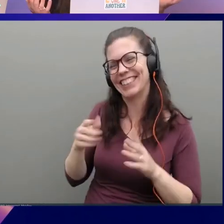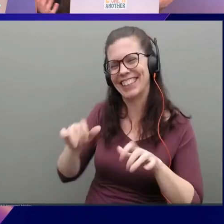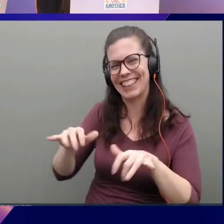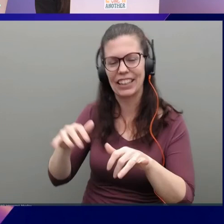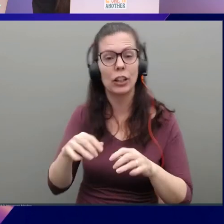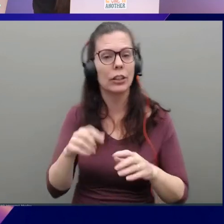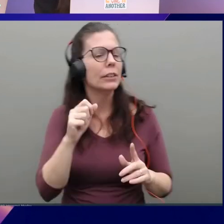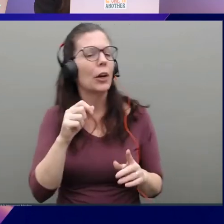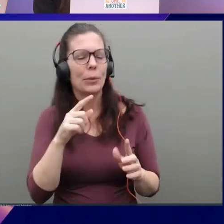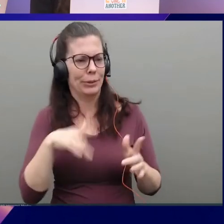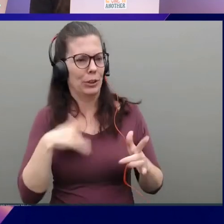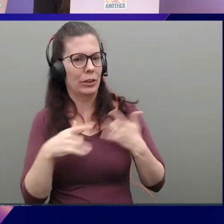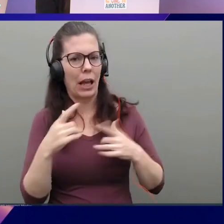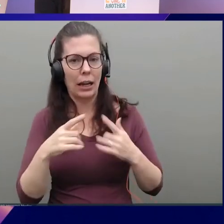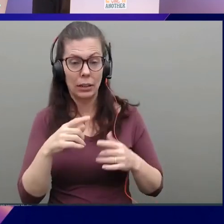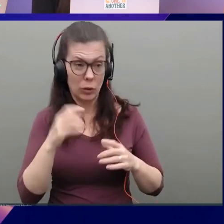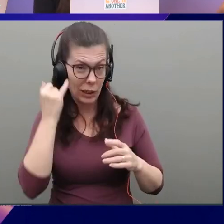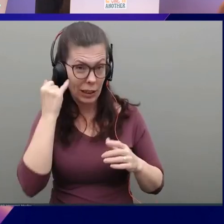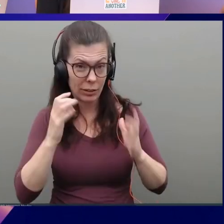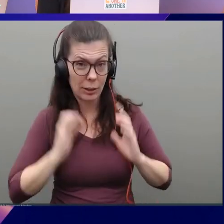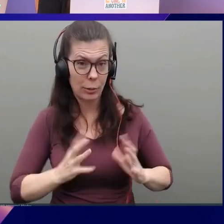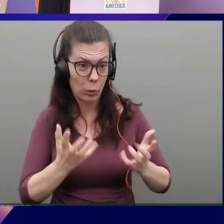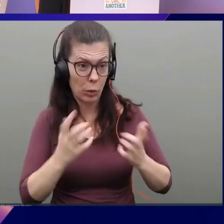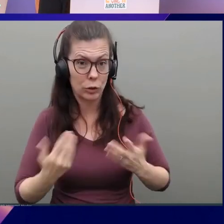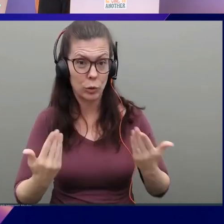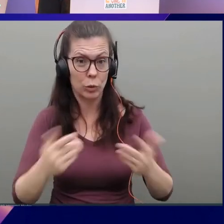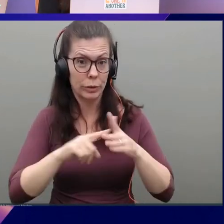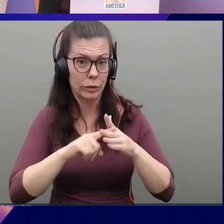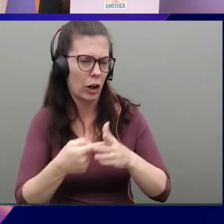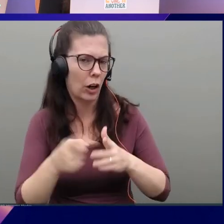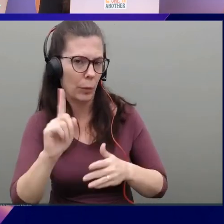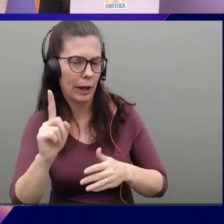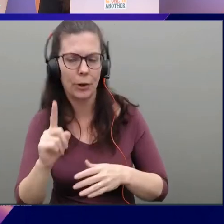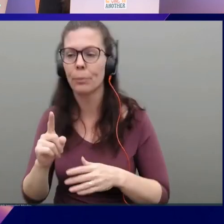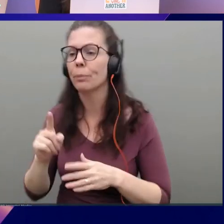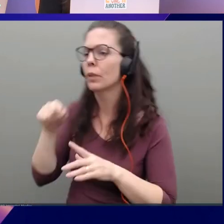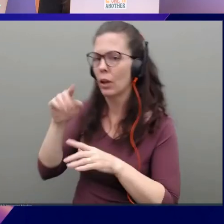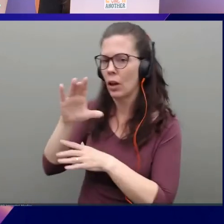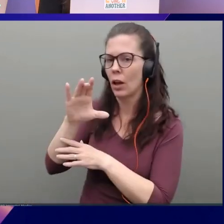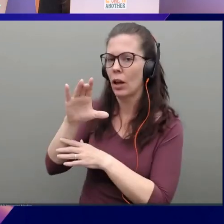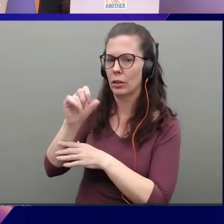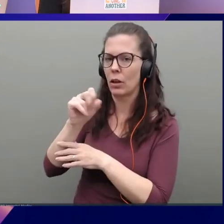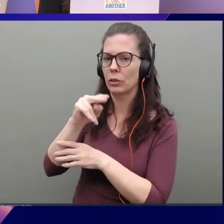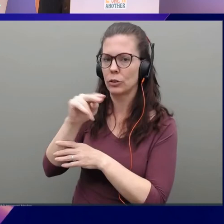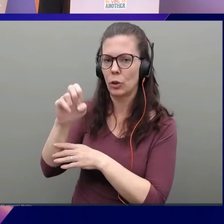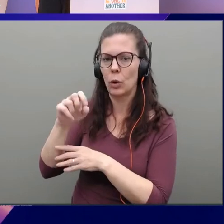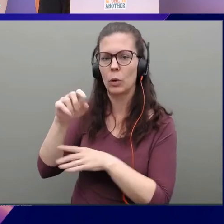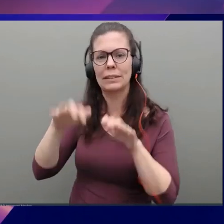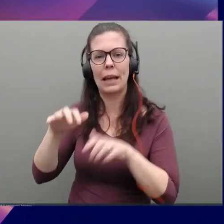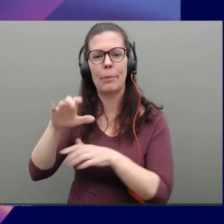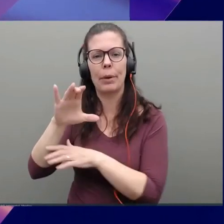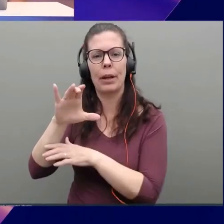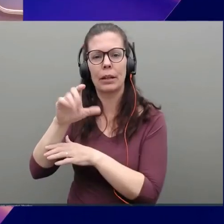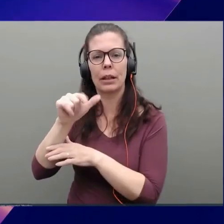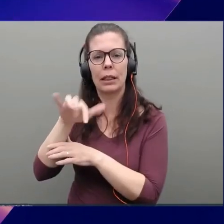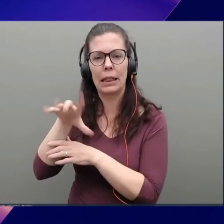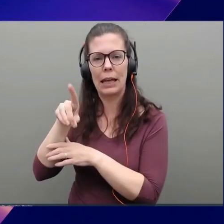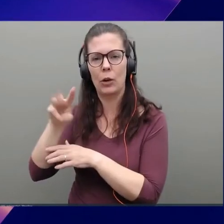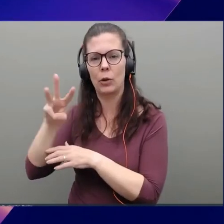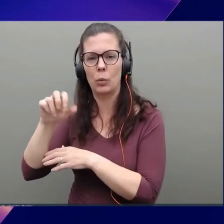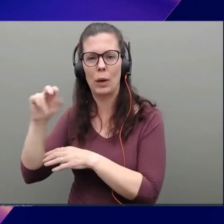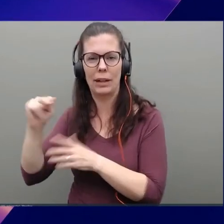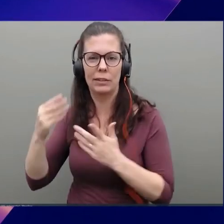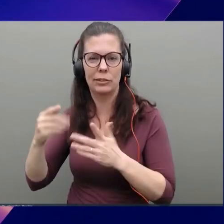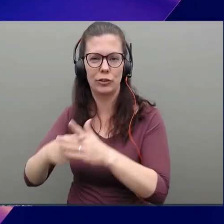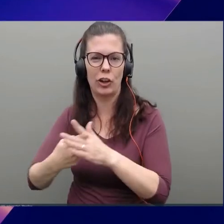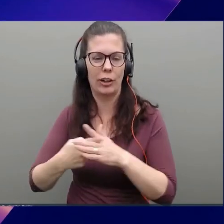customers go if they wanted to get started? Yeah. So, the console. Just type CloudWan into the console and you can get started. So, yeah, that's the end of the demo. So, just showing that